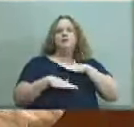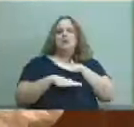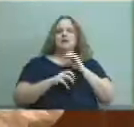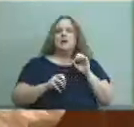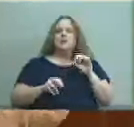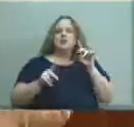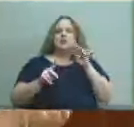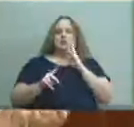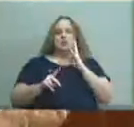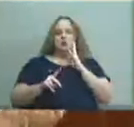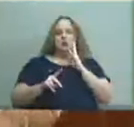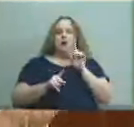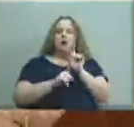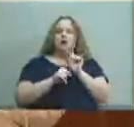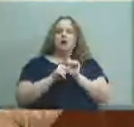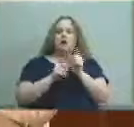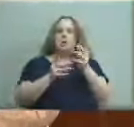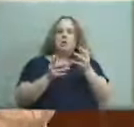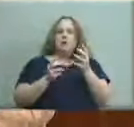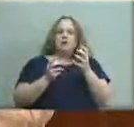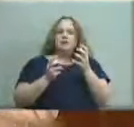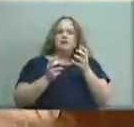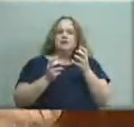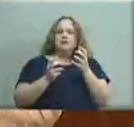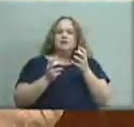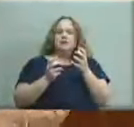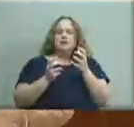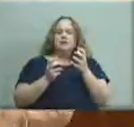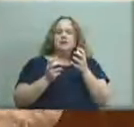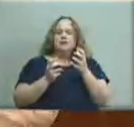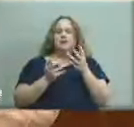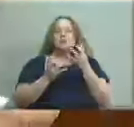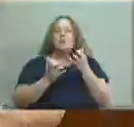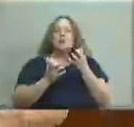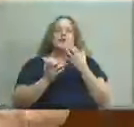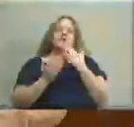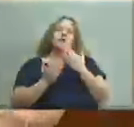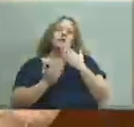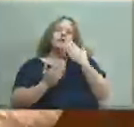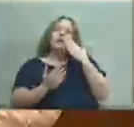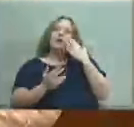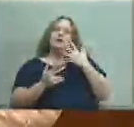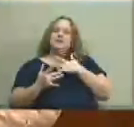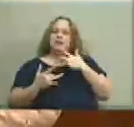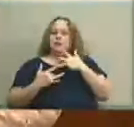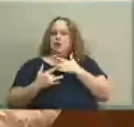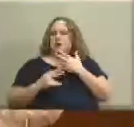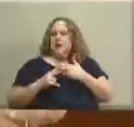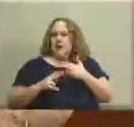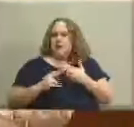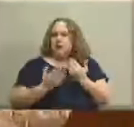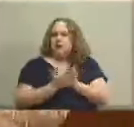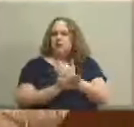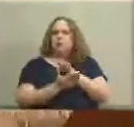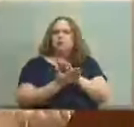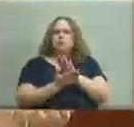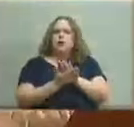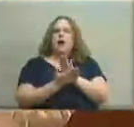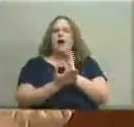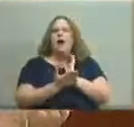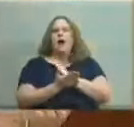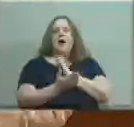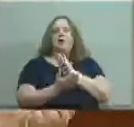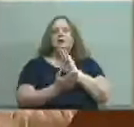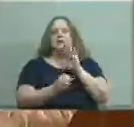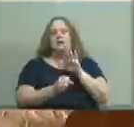first and foremost we just want to thank you for your consideration in naming the new school Norton Commons Elementary our entire community